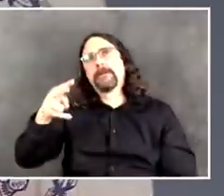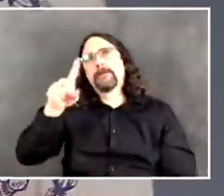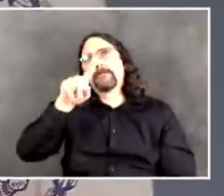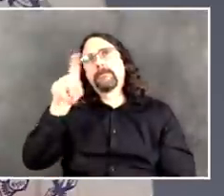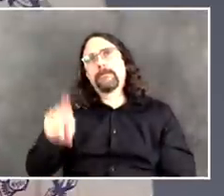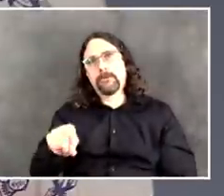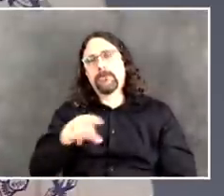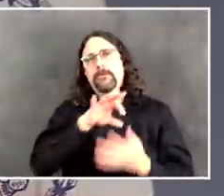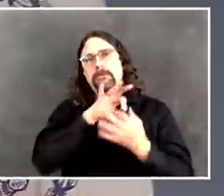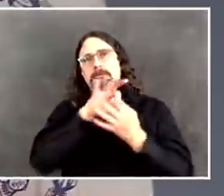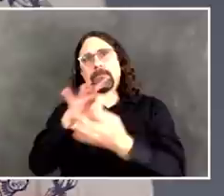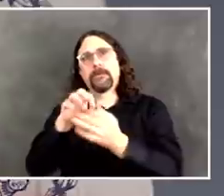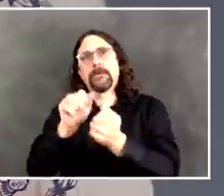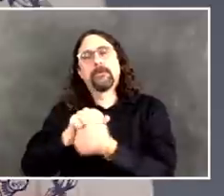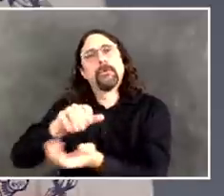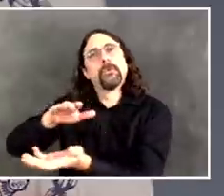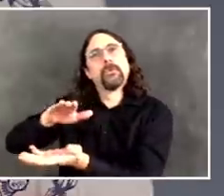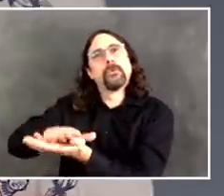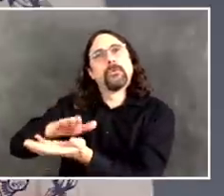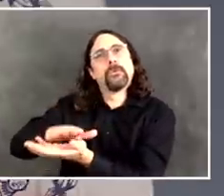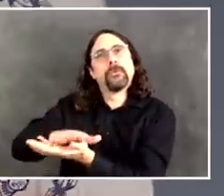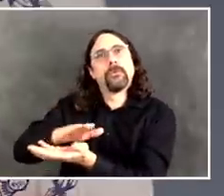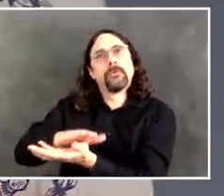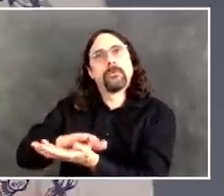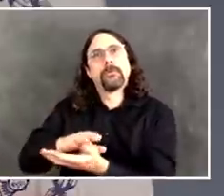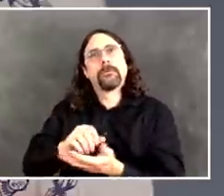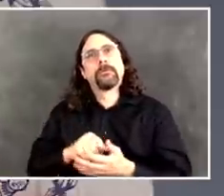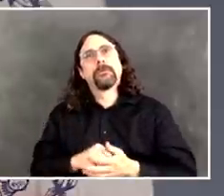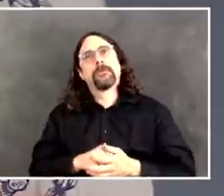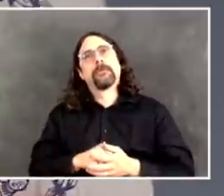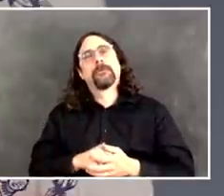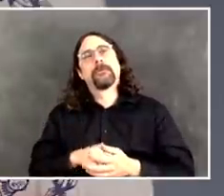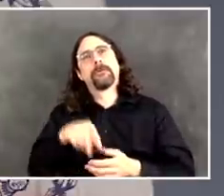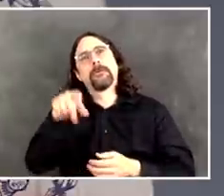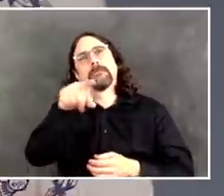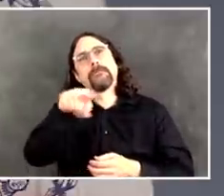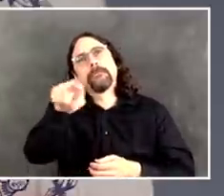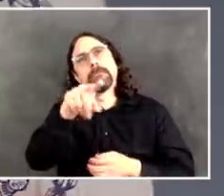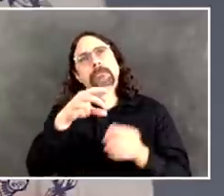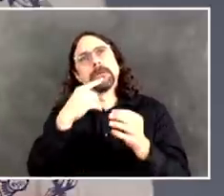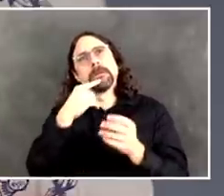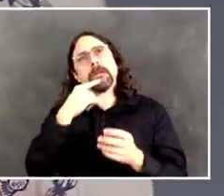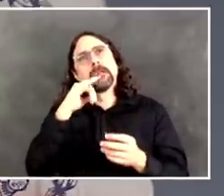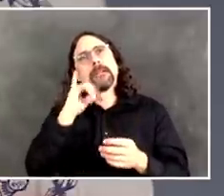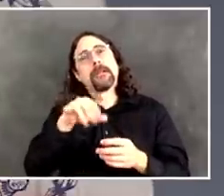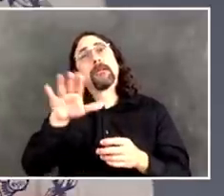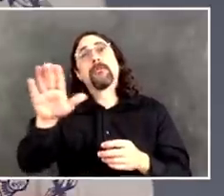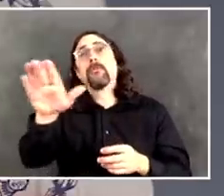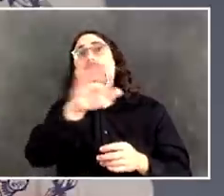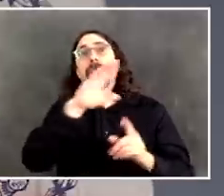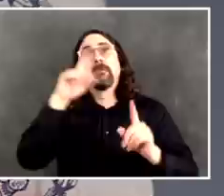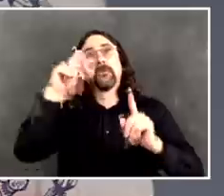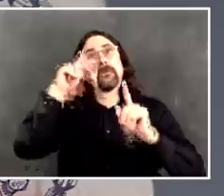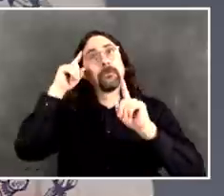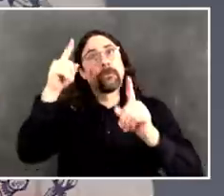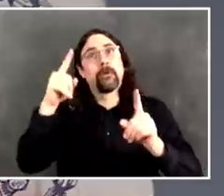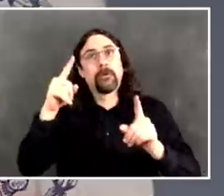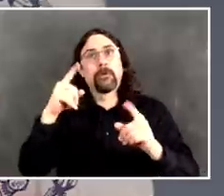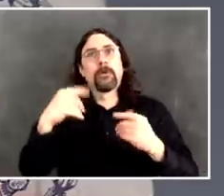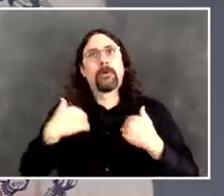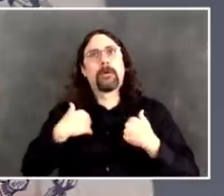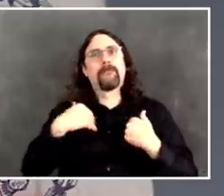on the 18th and 19th, but the number went up again. I wonder if you know why that is. Thank you, Julia.